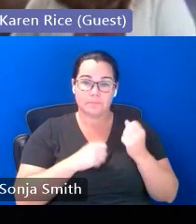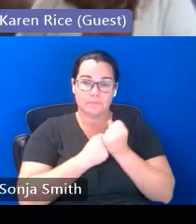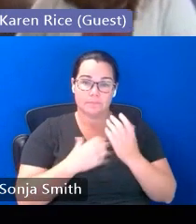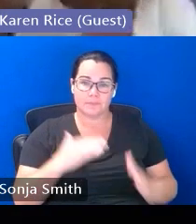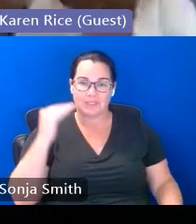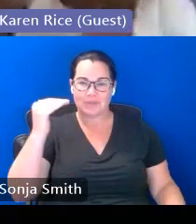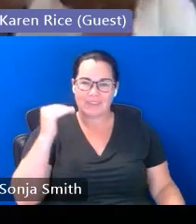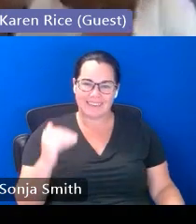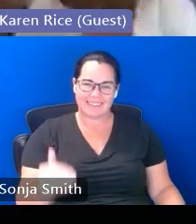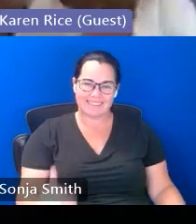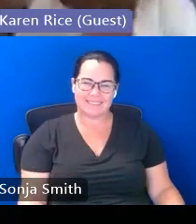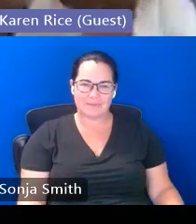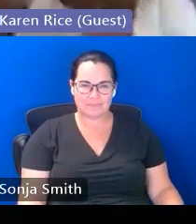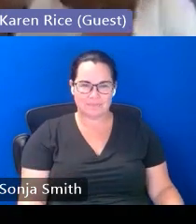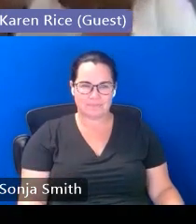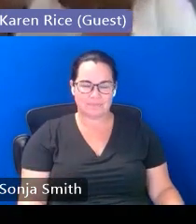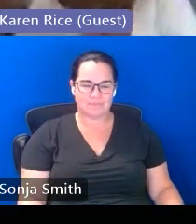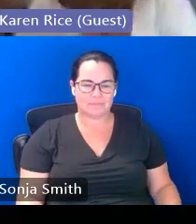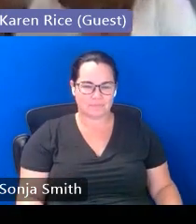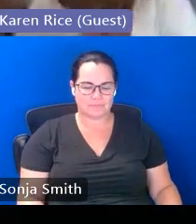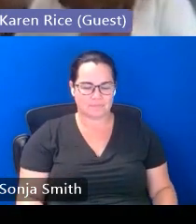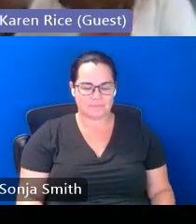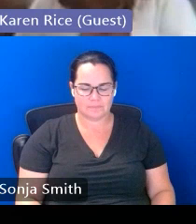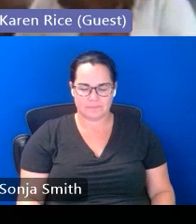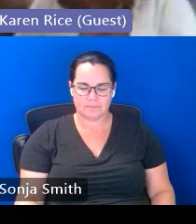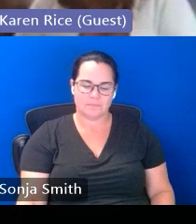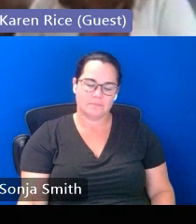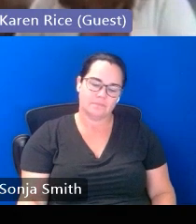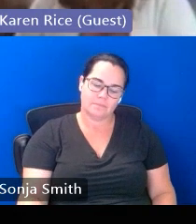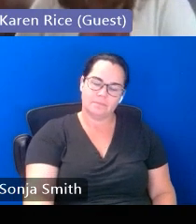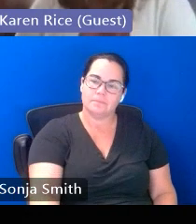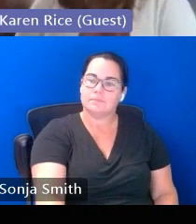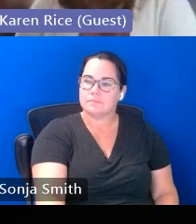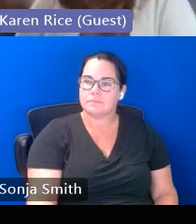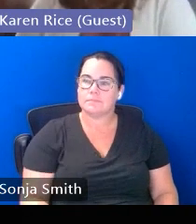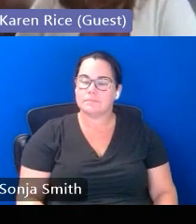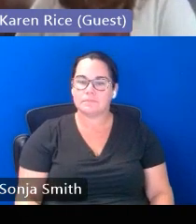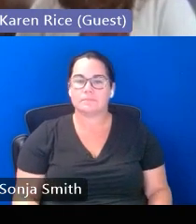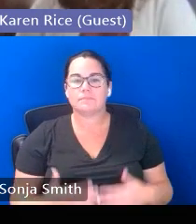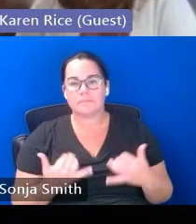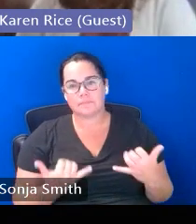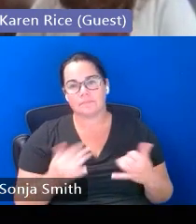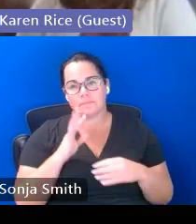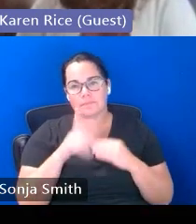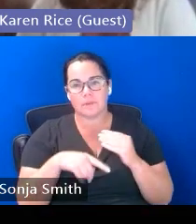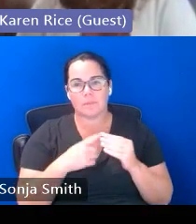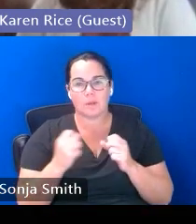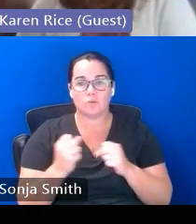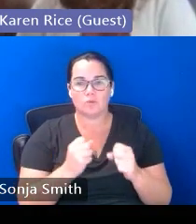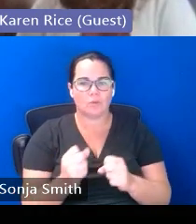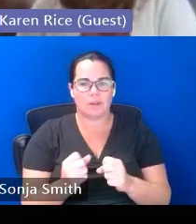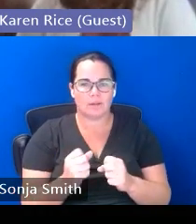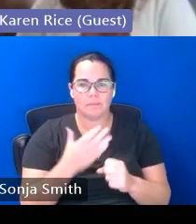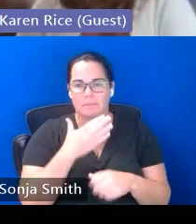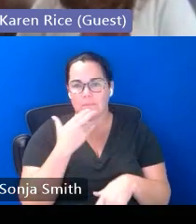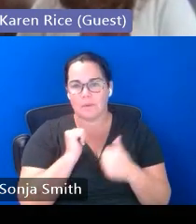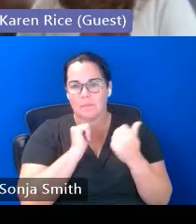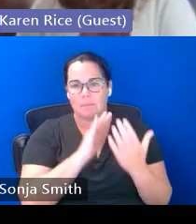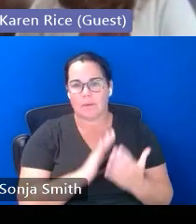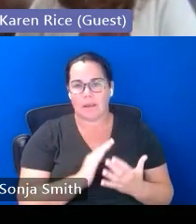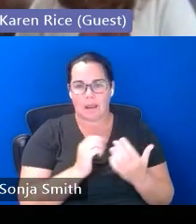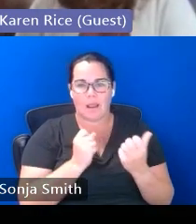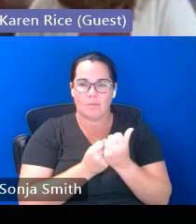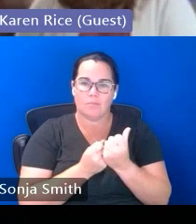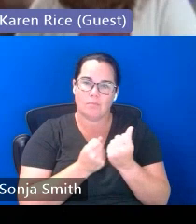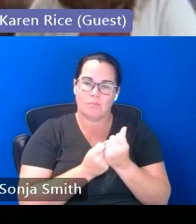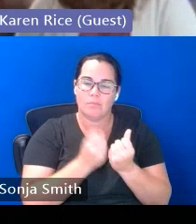and this is where i really want to pause to spend some time on these strategies and best practices to support our immigrant and migrant children and youth